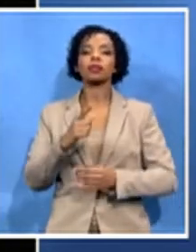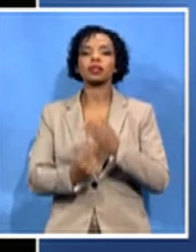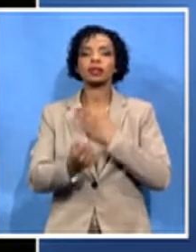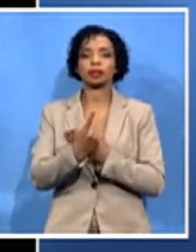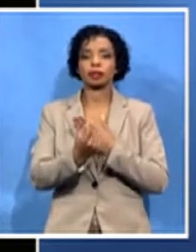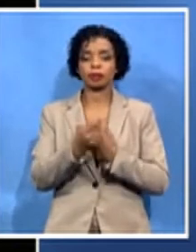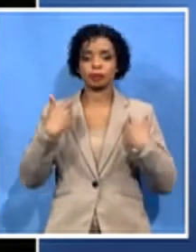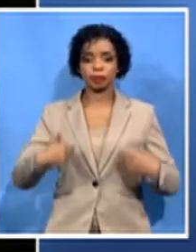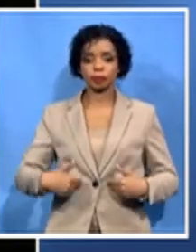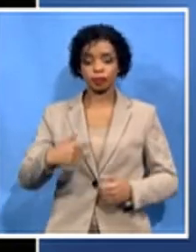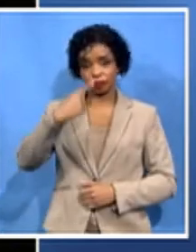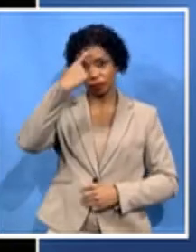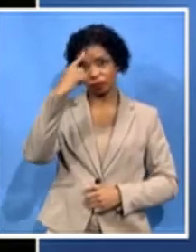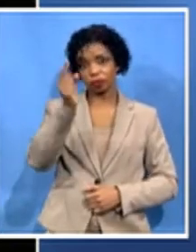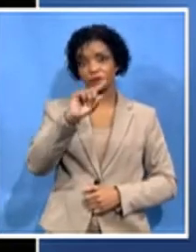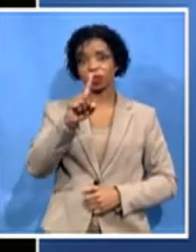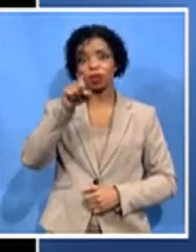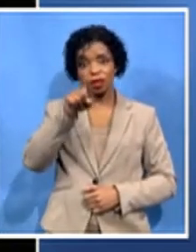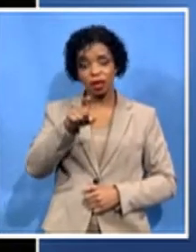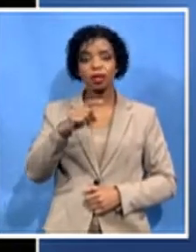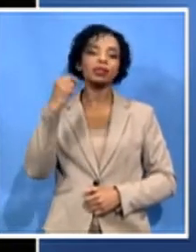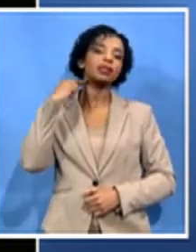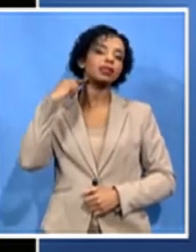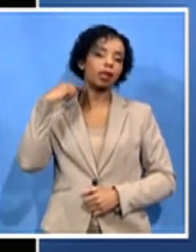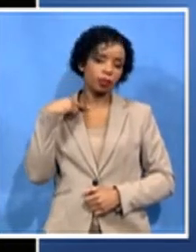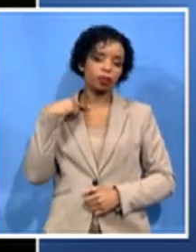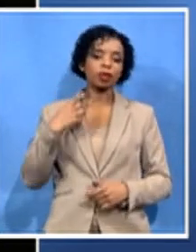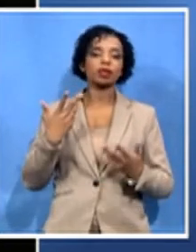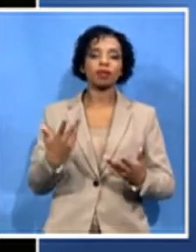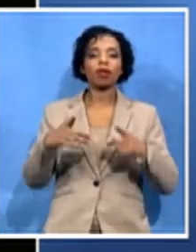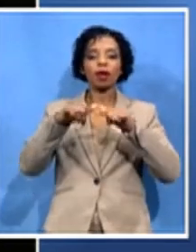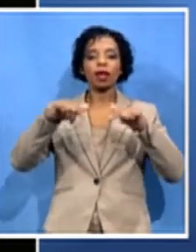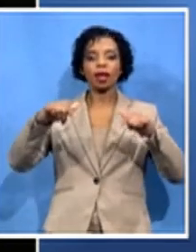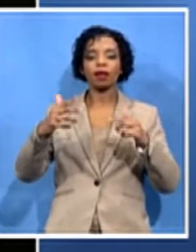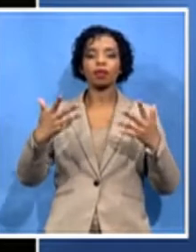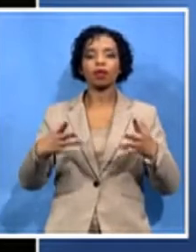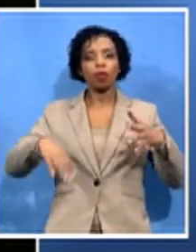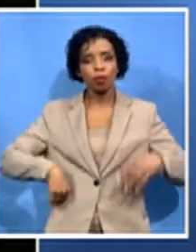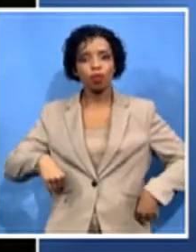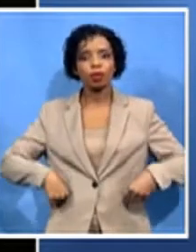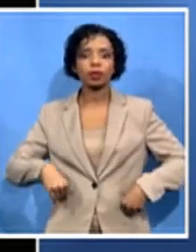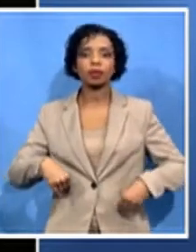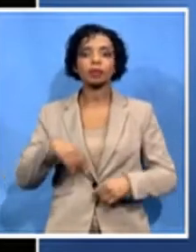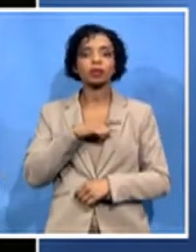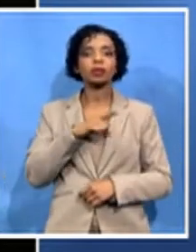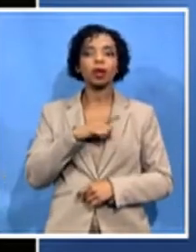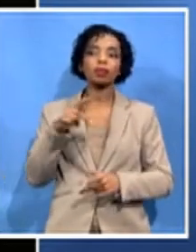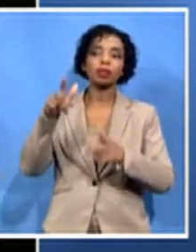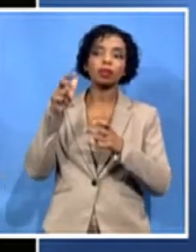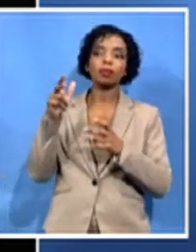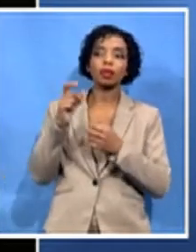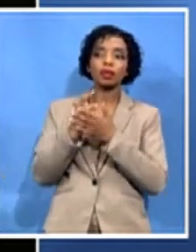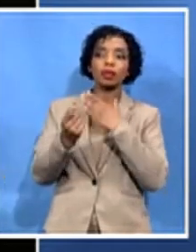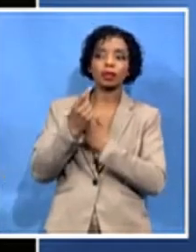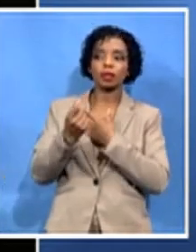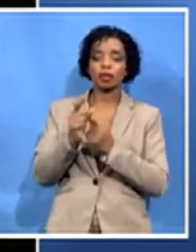in the in the levels of corruption that is emerging and that is forthcoming. But I think also he would have really supported the president with his